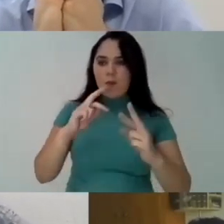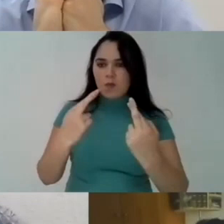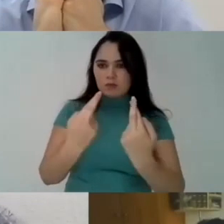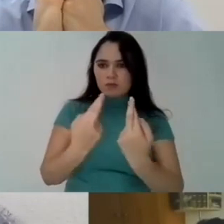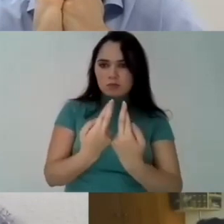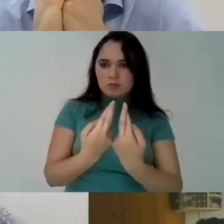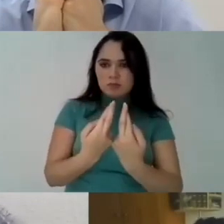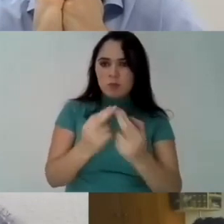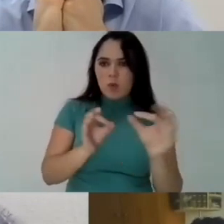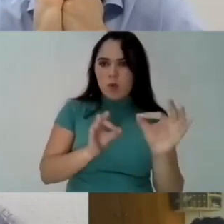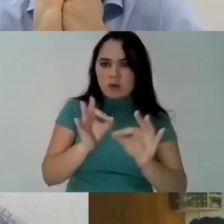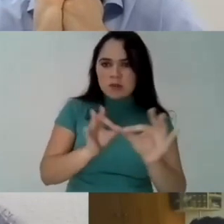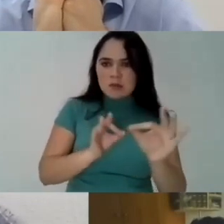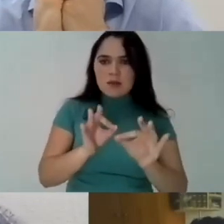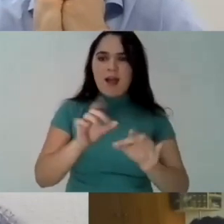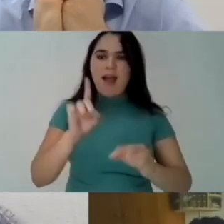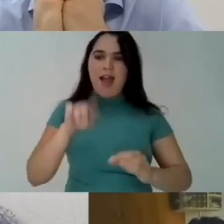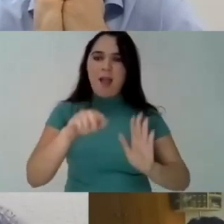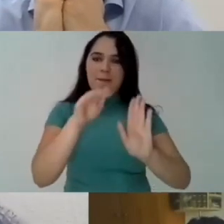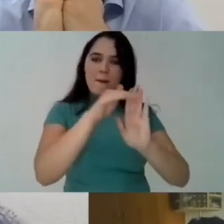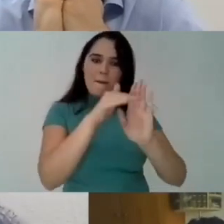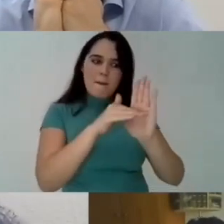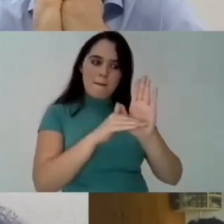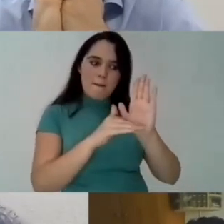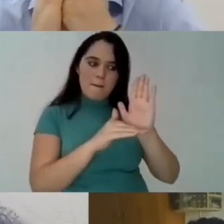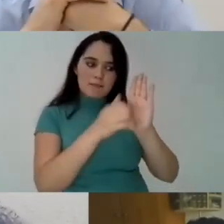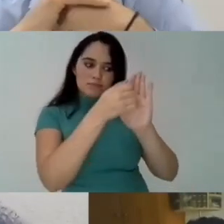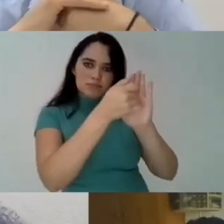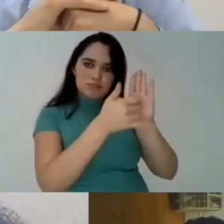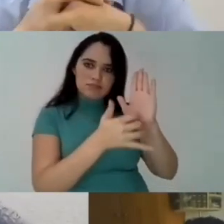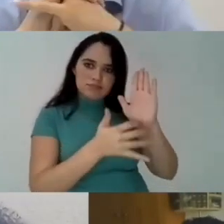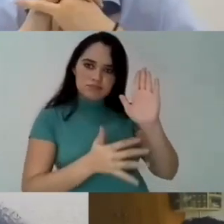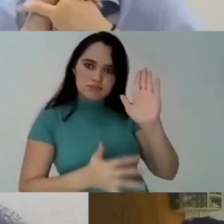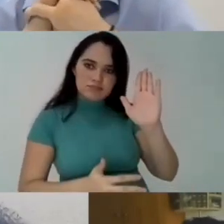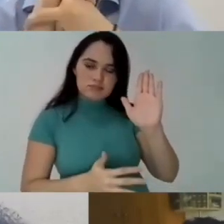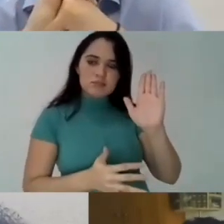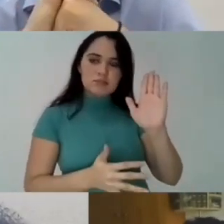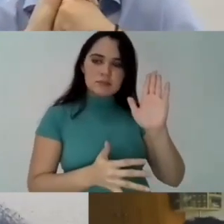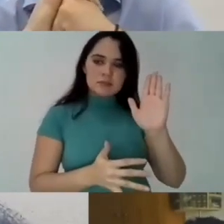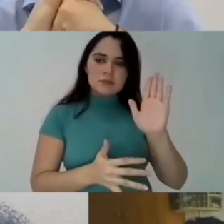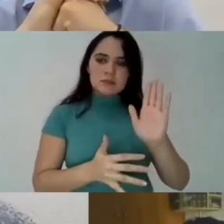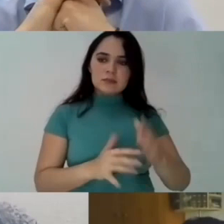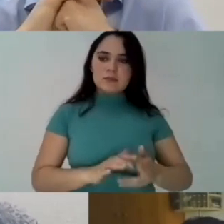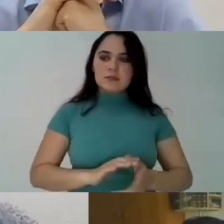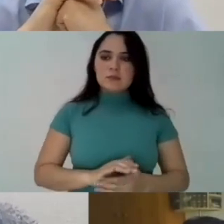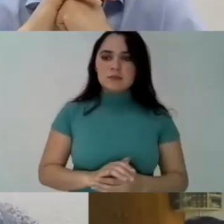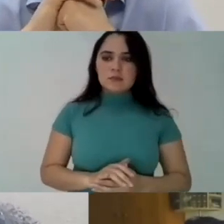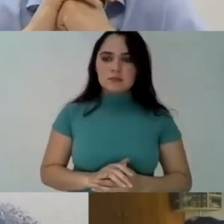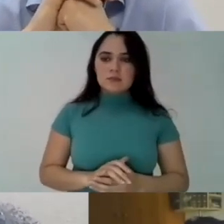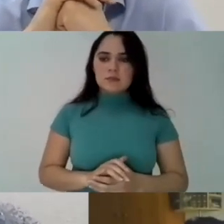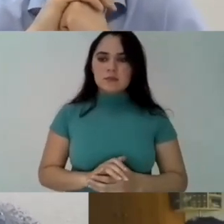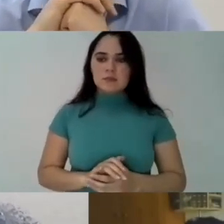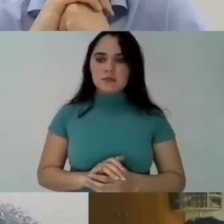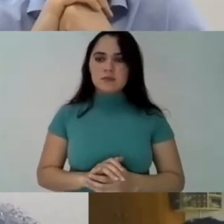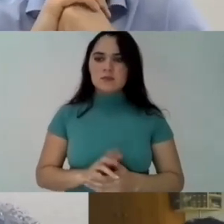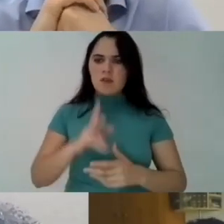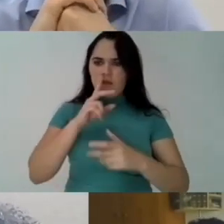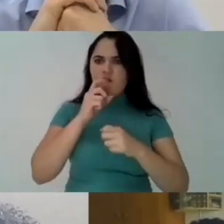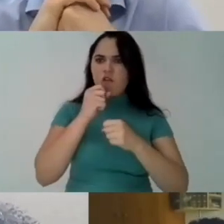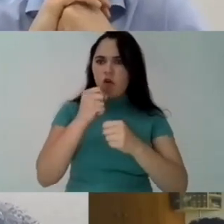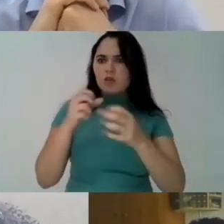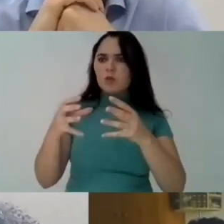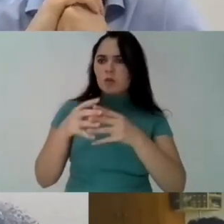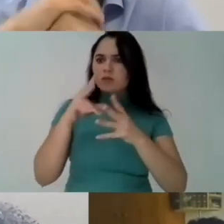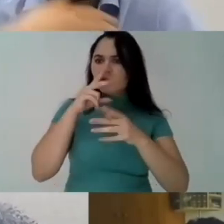creating the uh constitutional assembly so this was a very